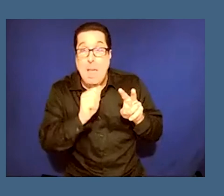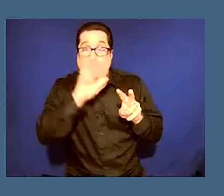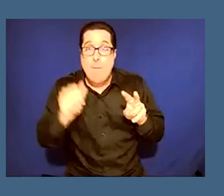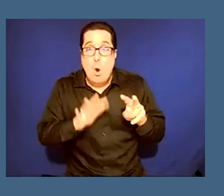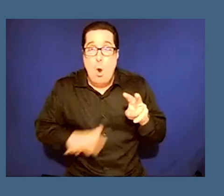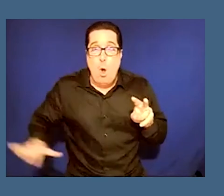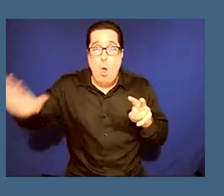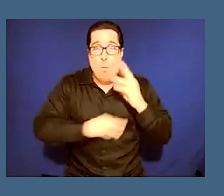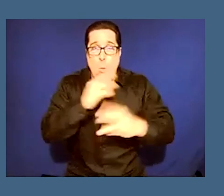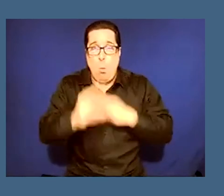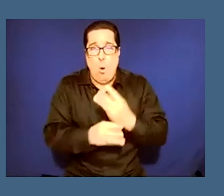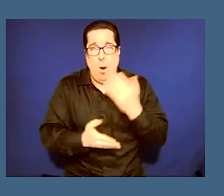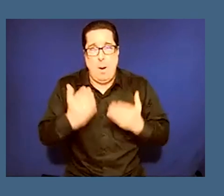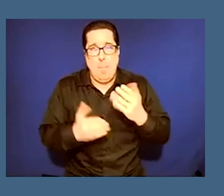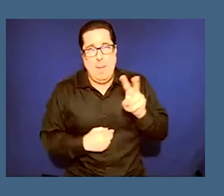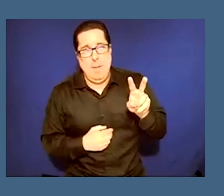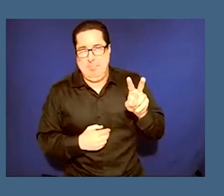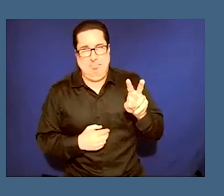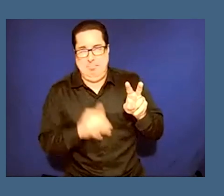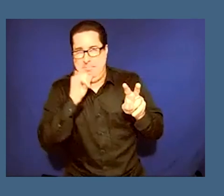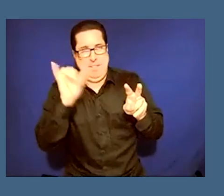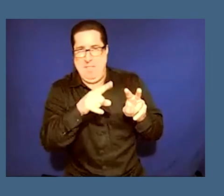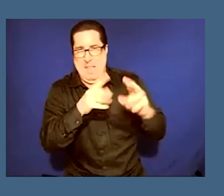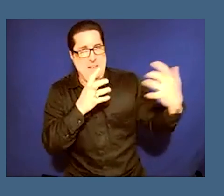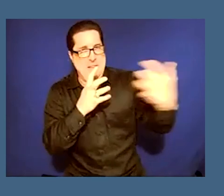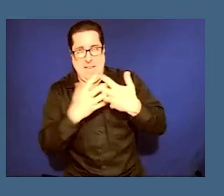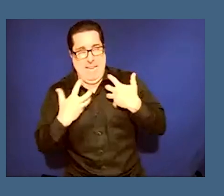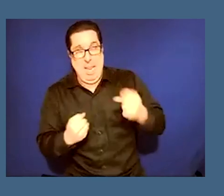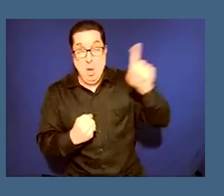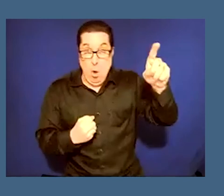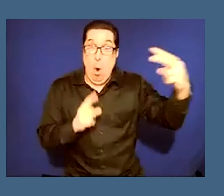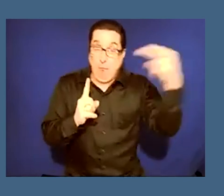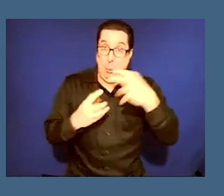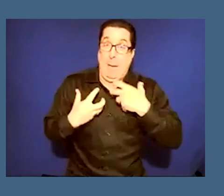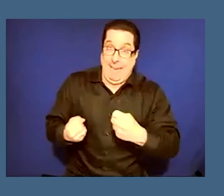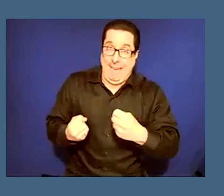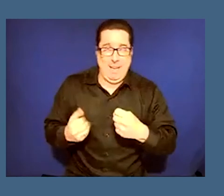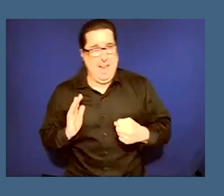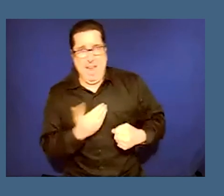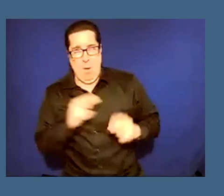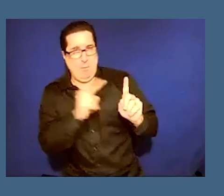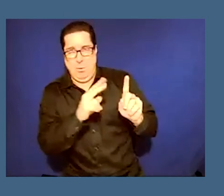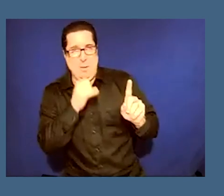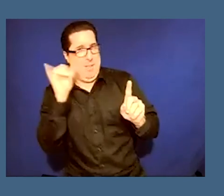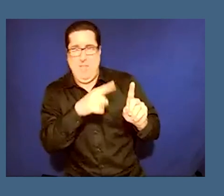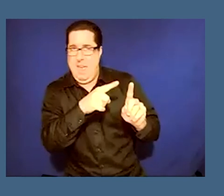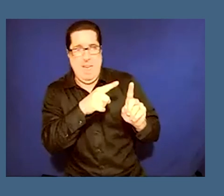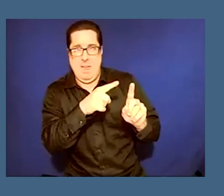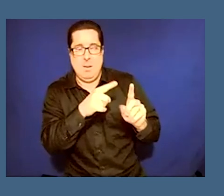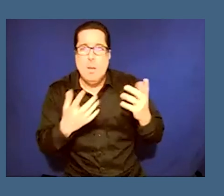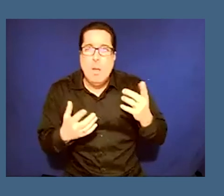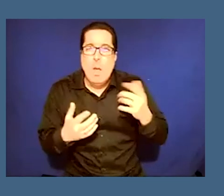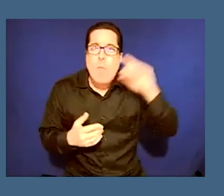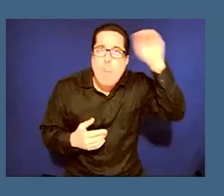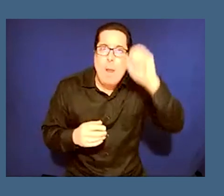world that may not necessarily be healing um trust is a major part of healing and until um the opinions